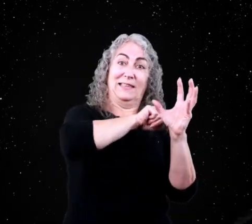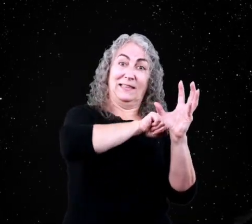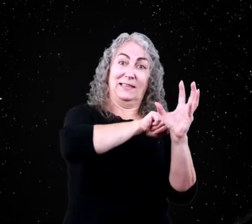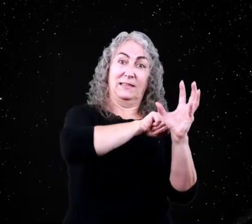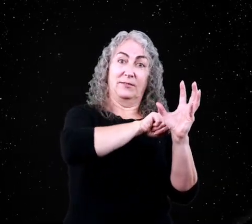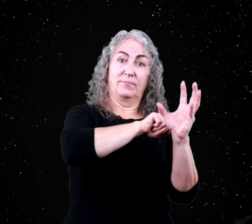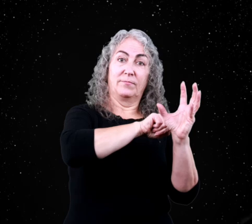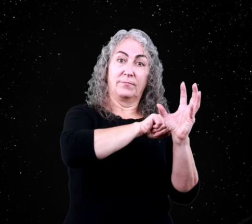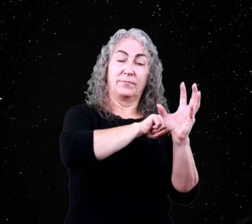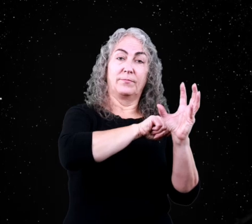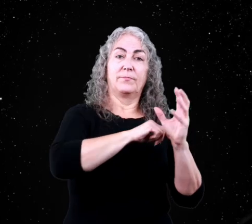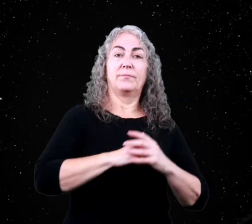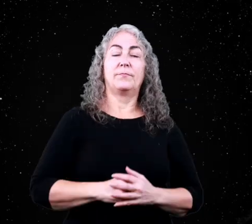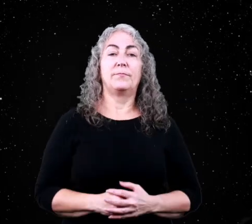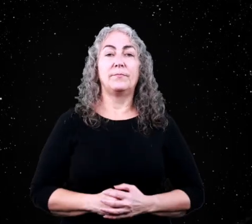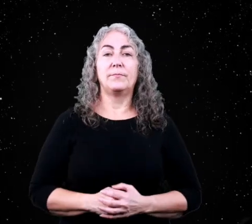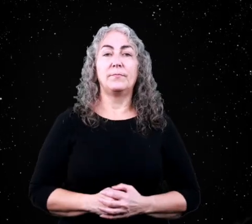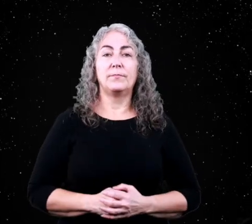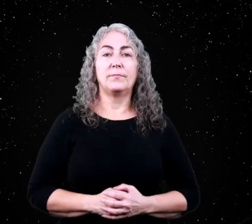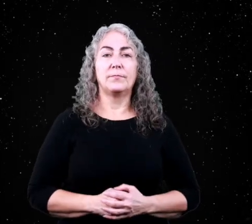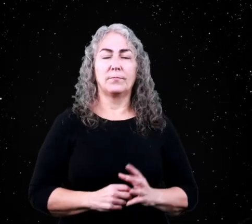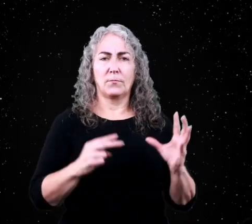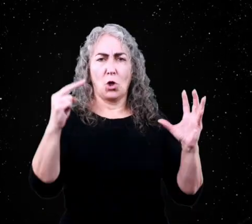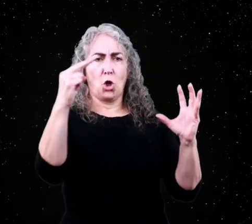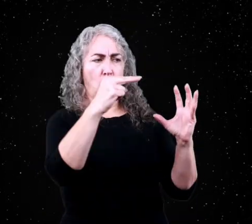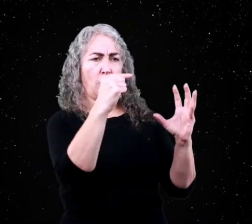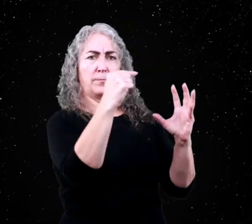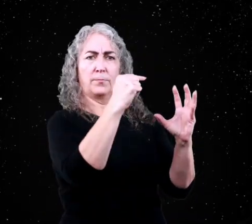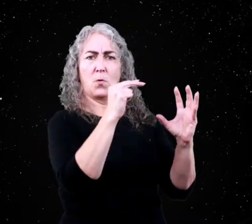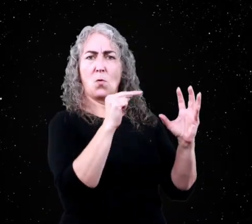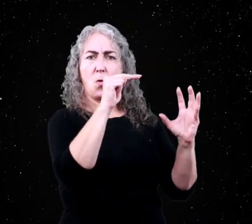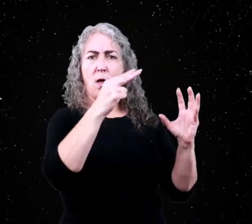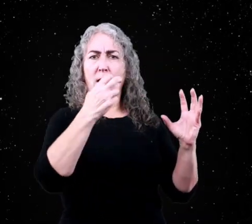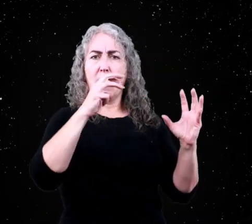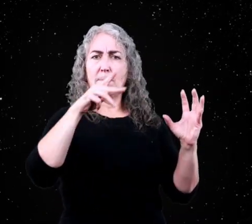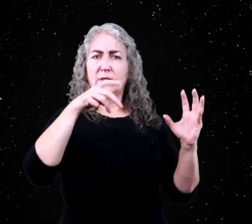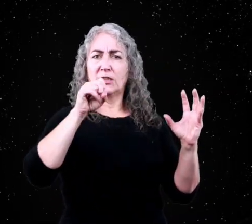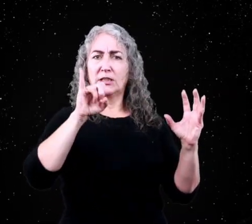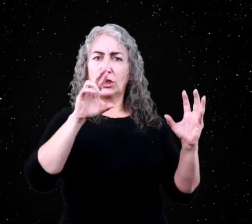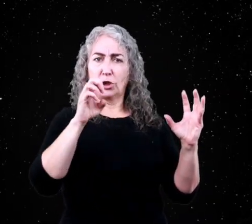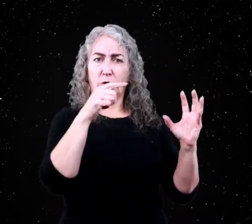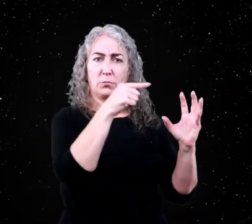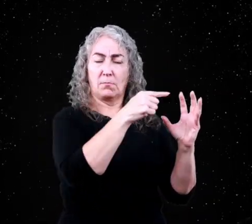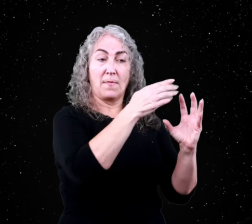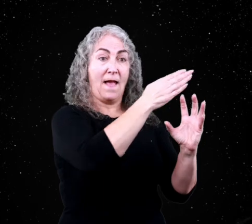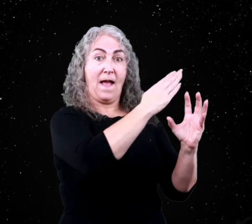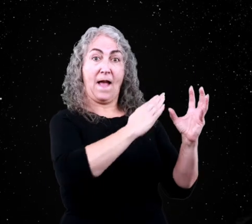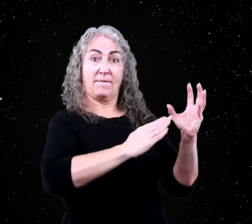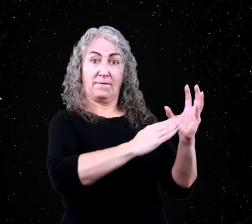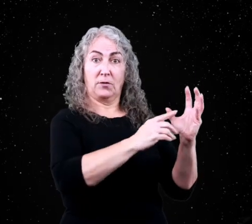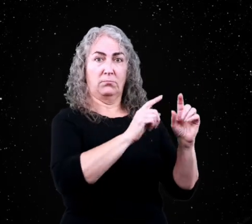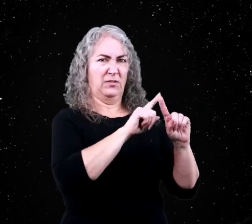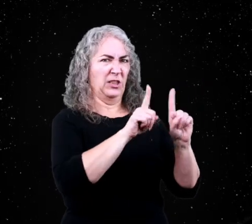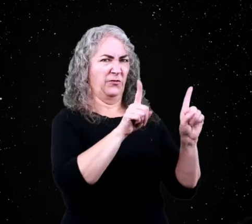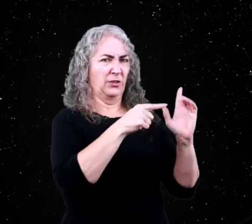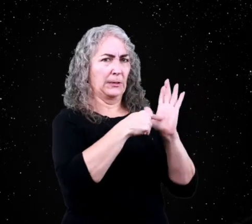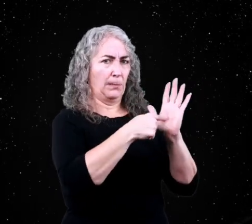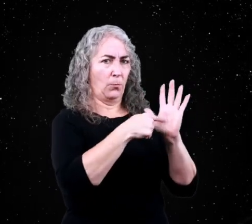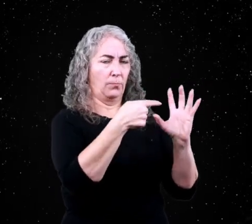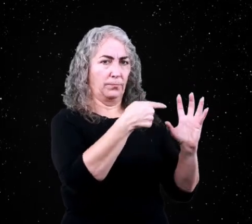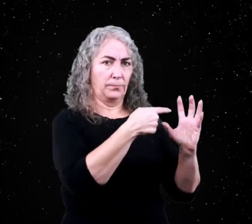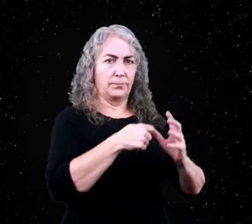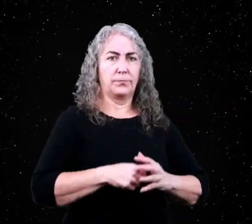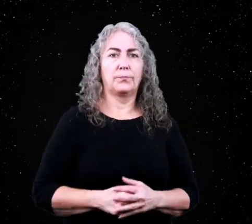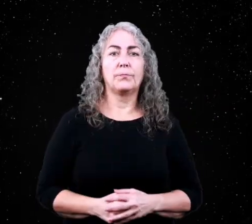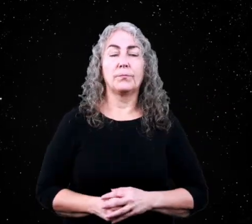the other half, leans away. Let's look at the Northern Hemisphere, or top half of the earth,